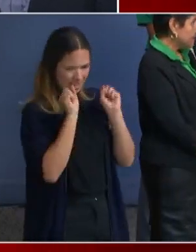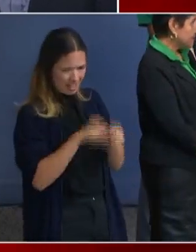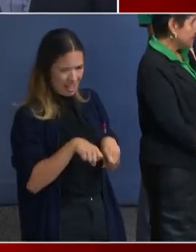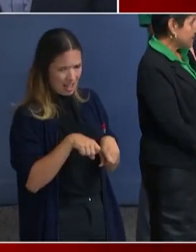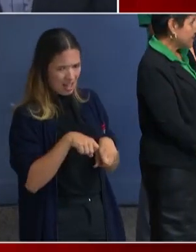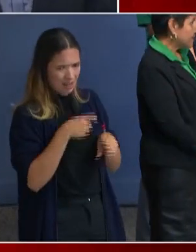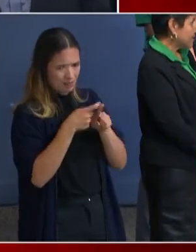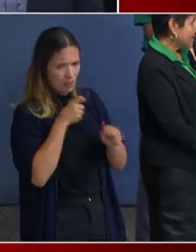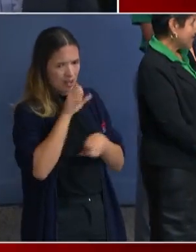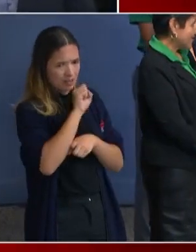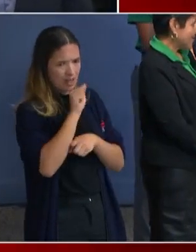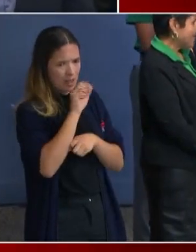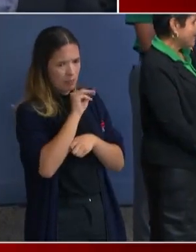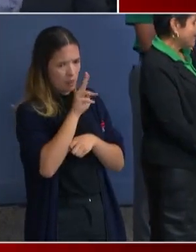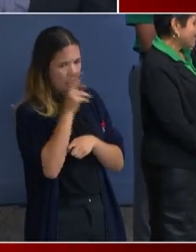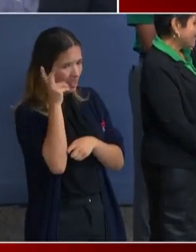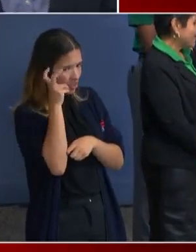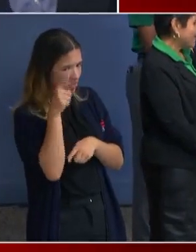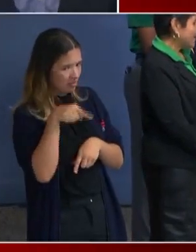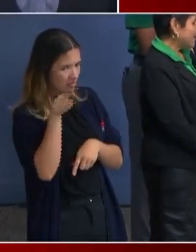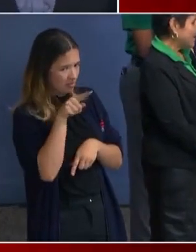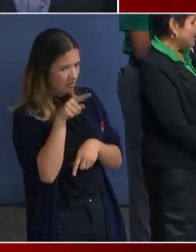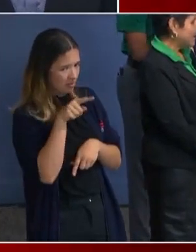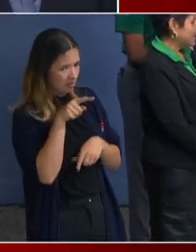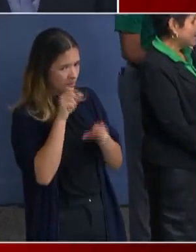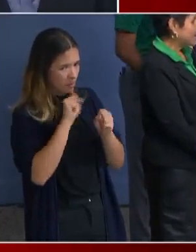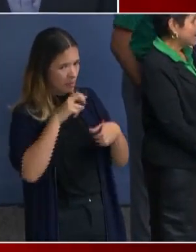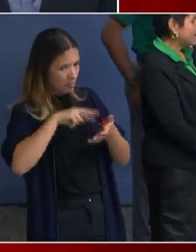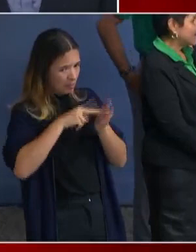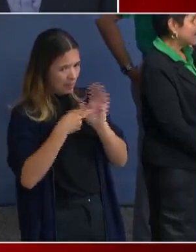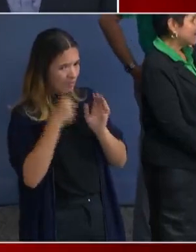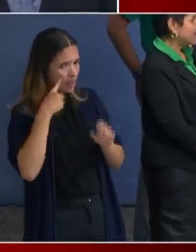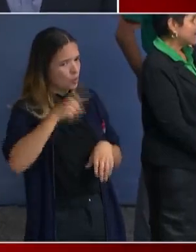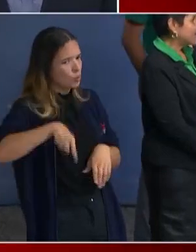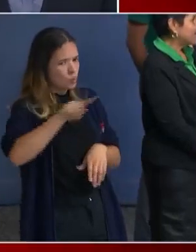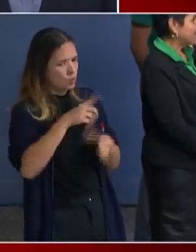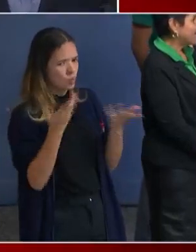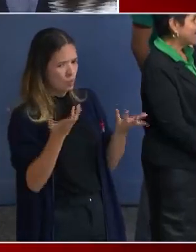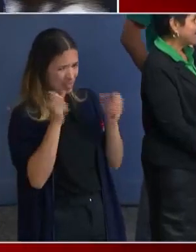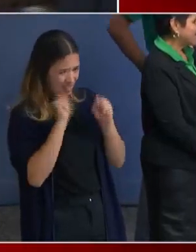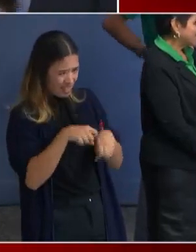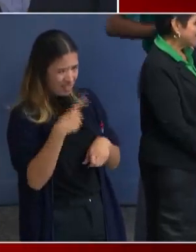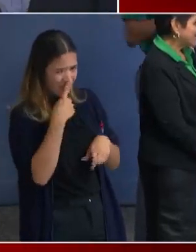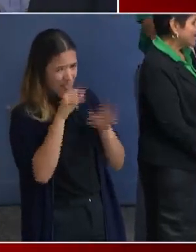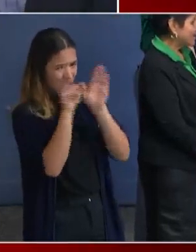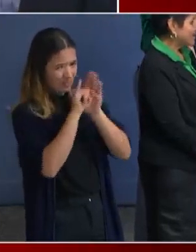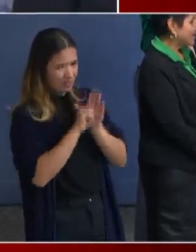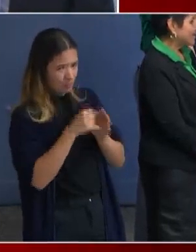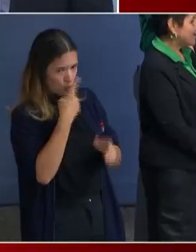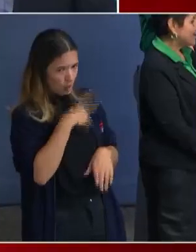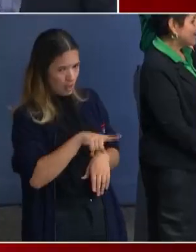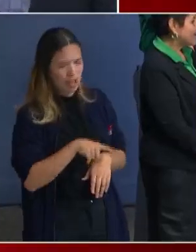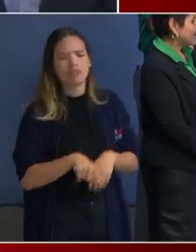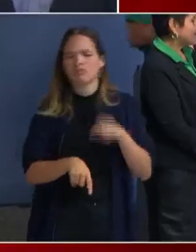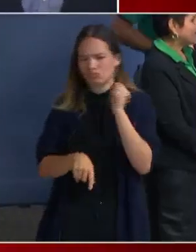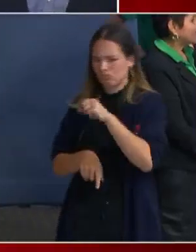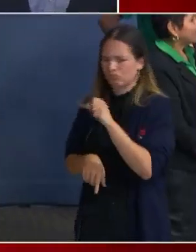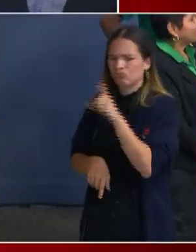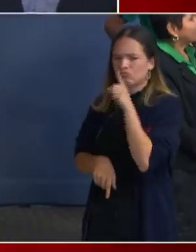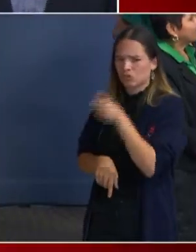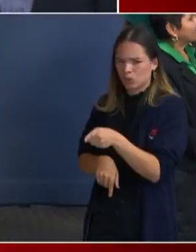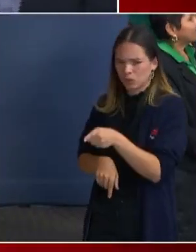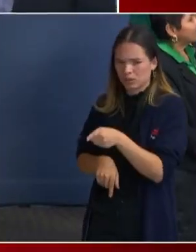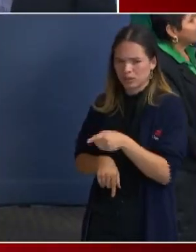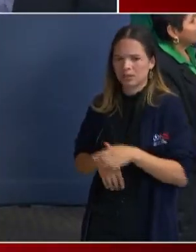for their efforts? Of course. And if you don't mind just identifying yourself, we appreciate that. Hi. Uh, thank you. My name is